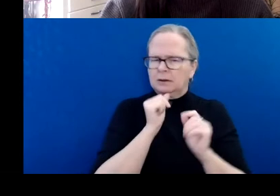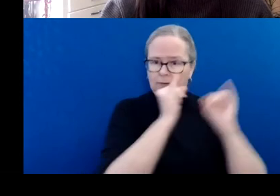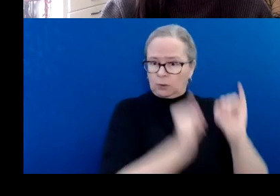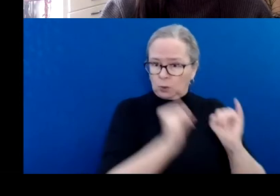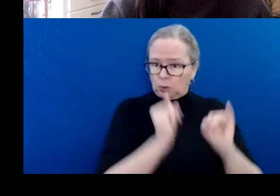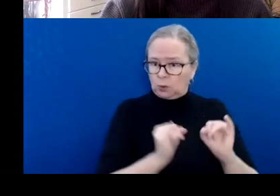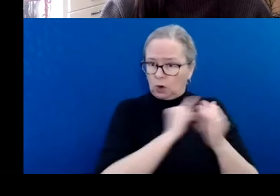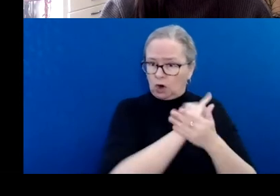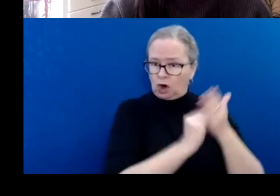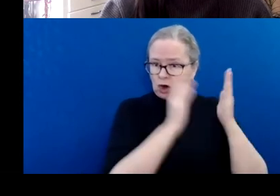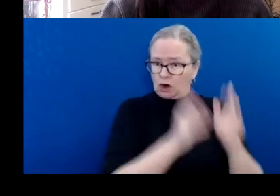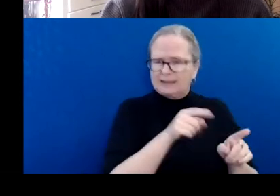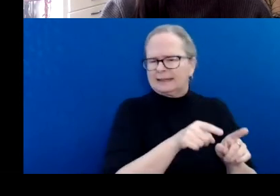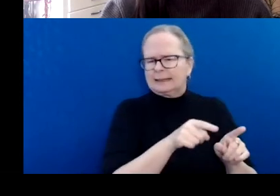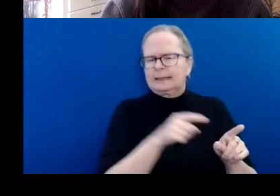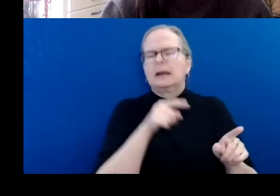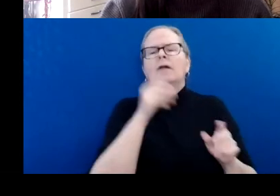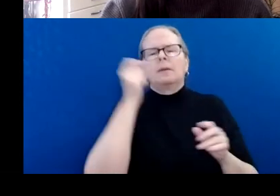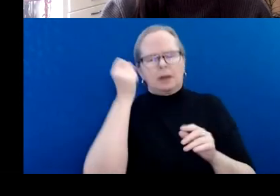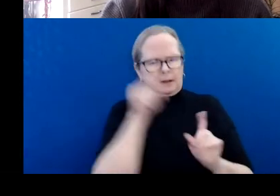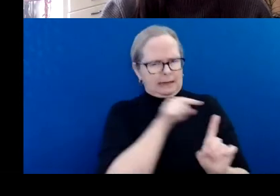as a collective for up to $5,000.